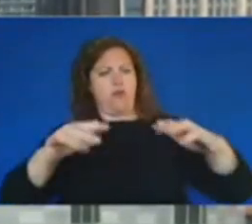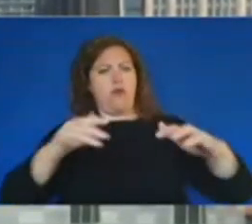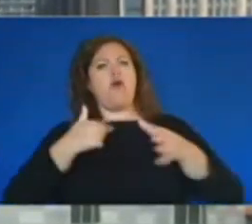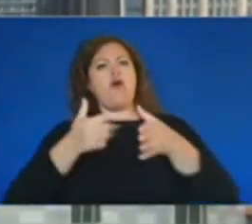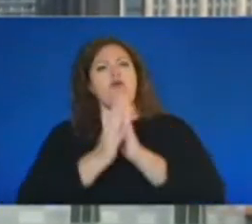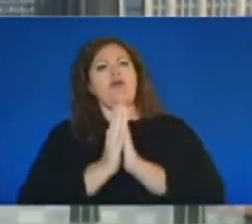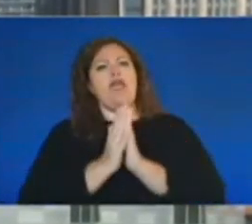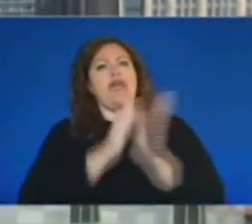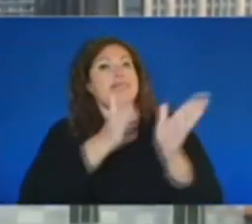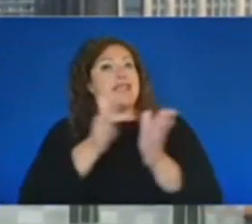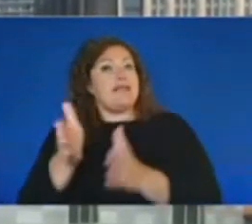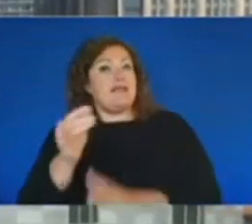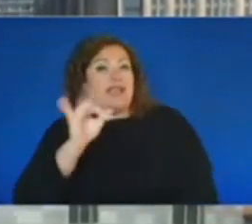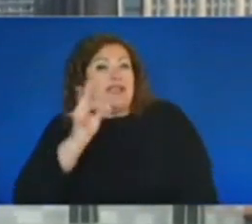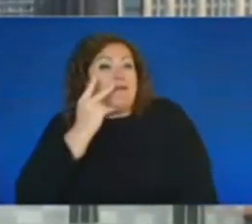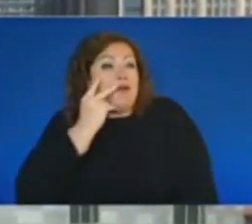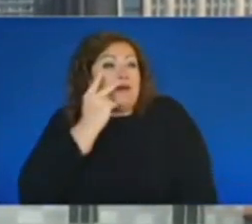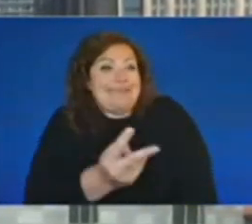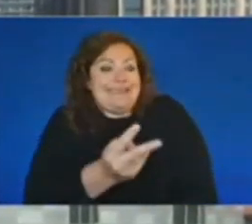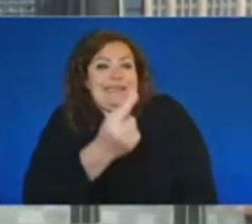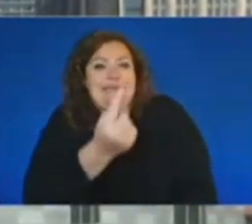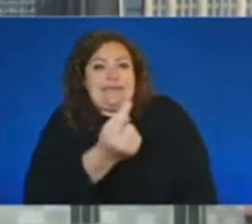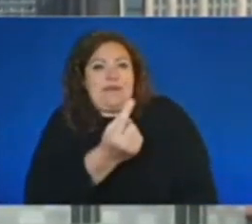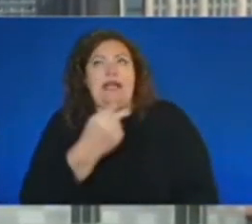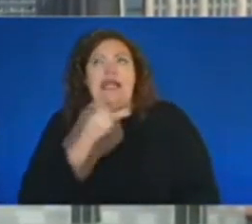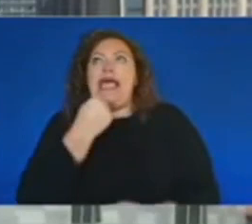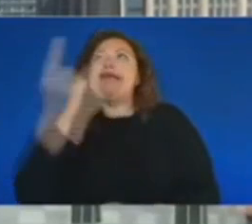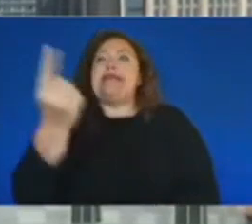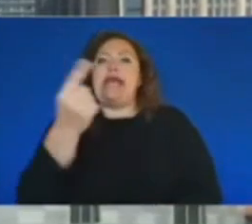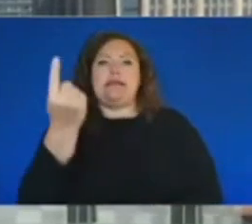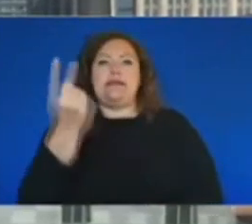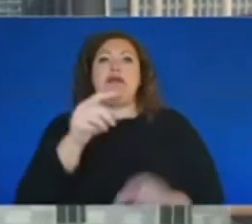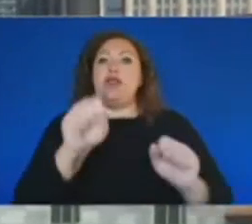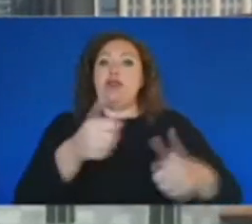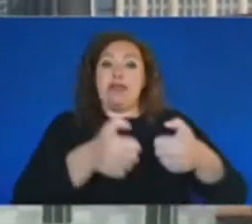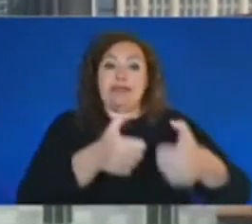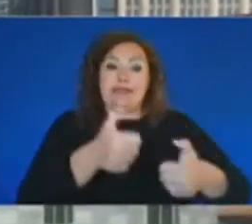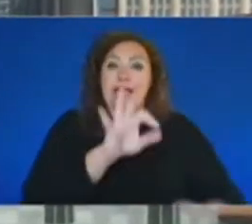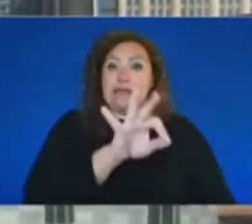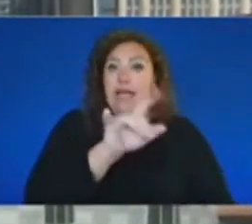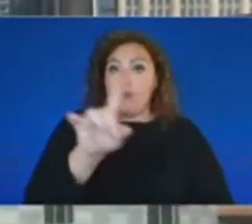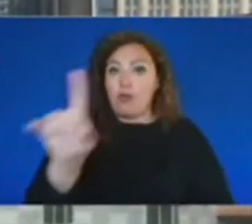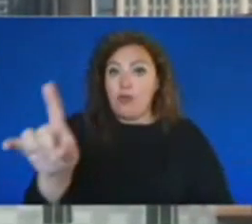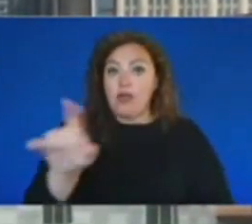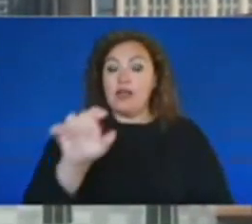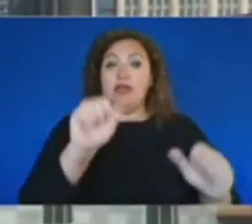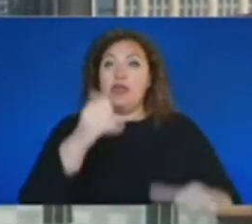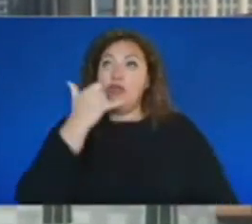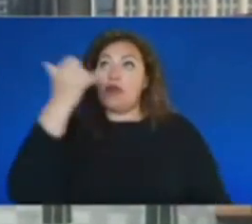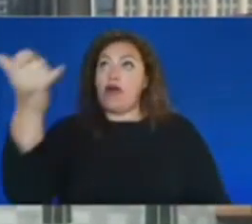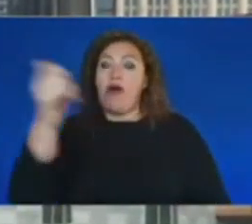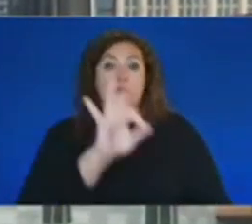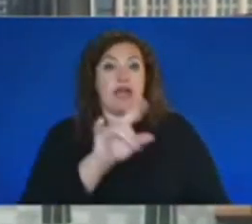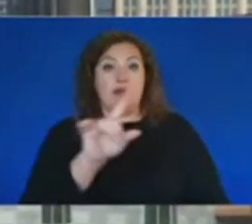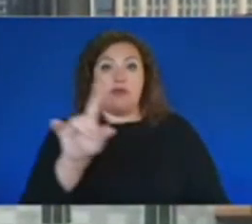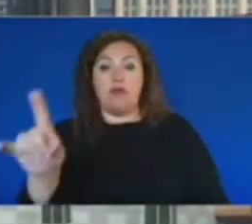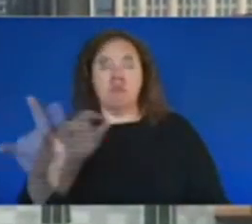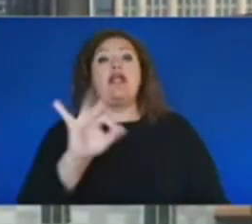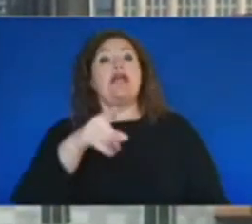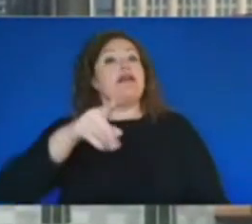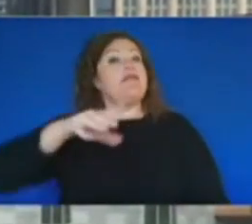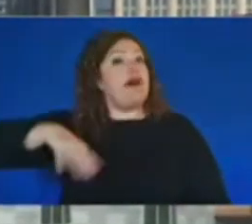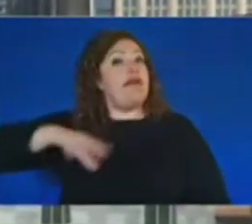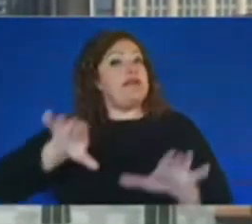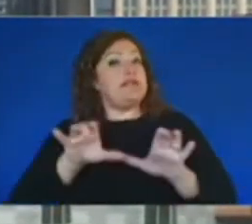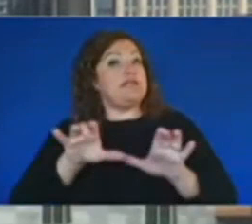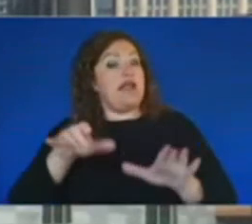that if you see something, to make sure you say something. You can either text 911 or you can call 911. And if you have not already done so,